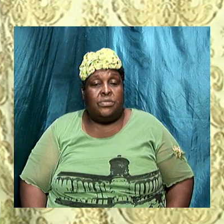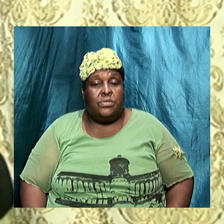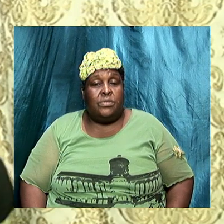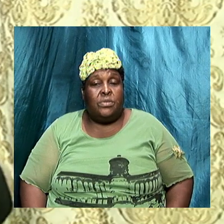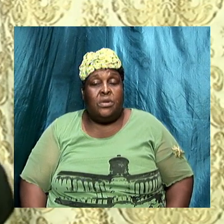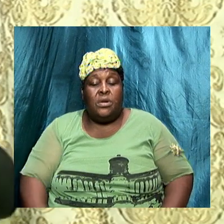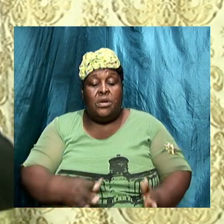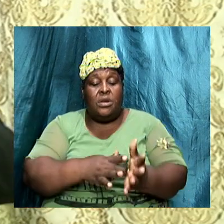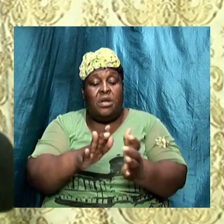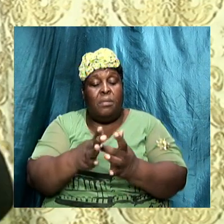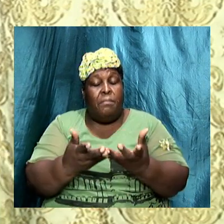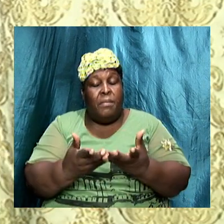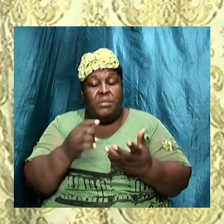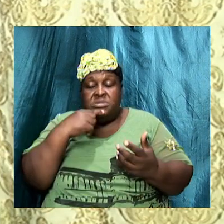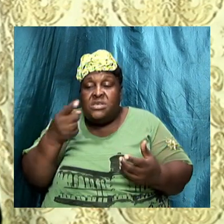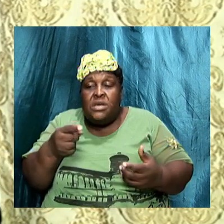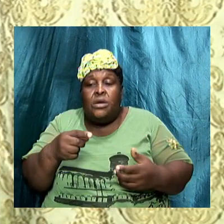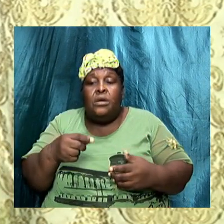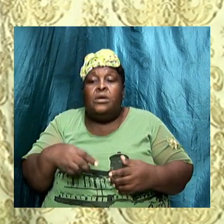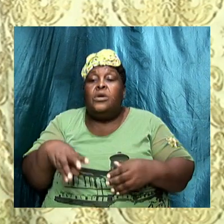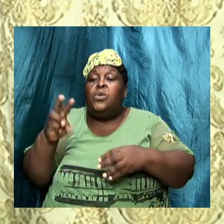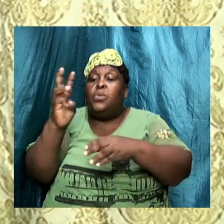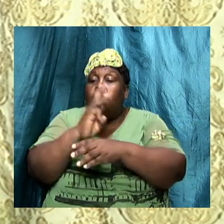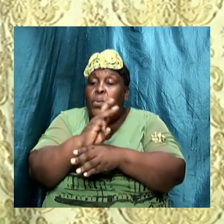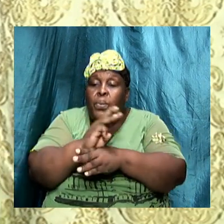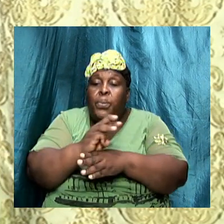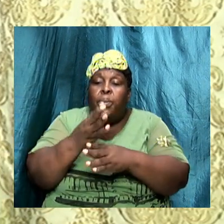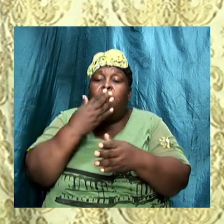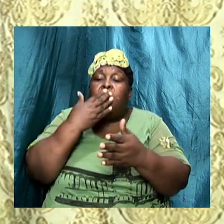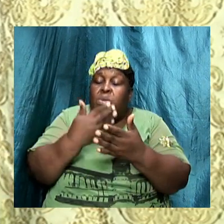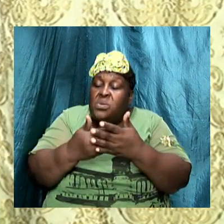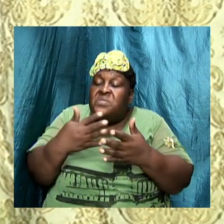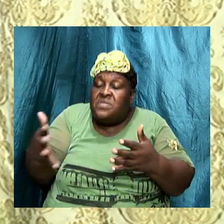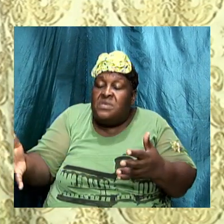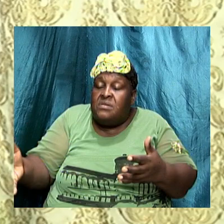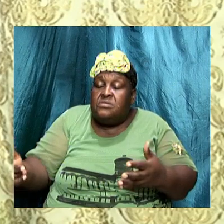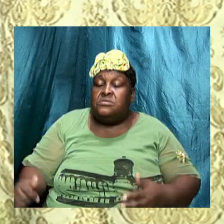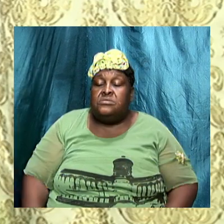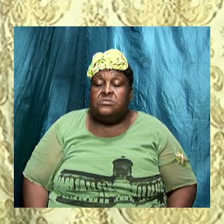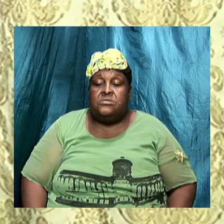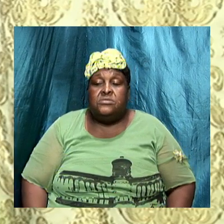the bible say dress modesty dress modestly